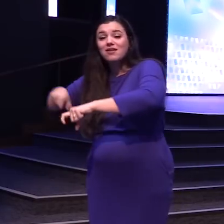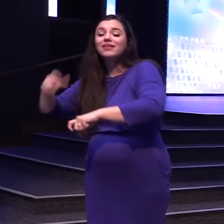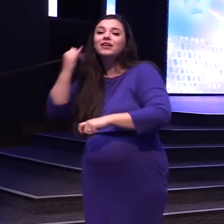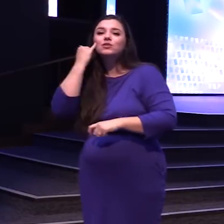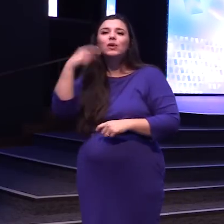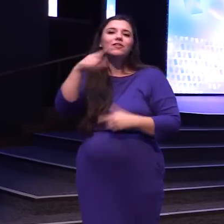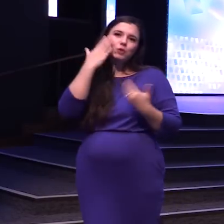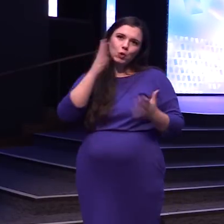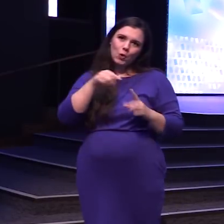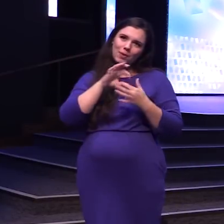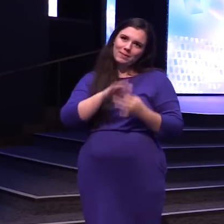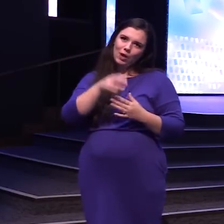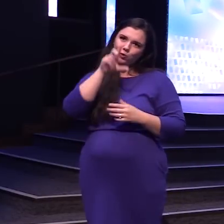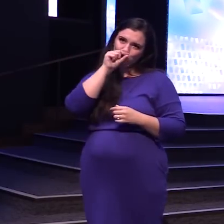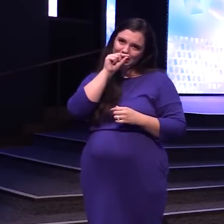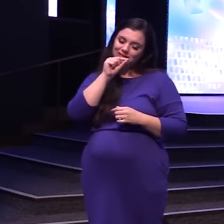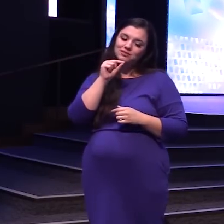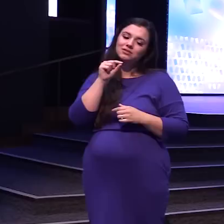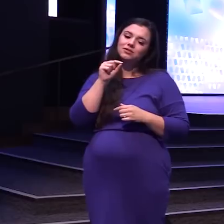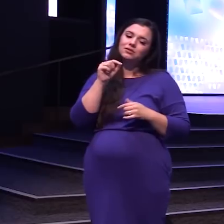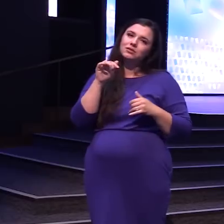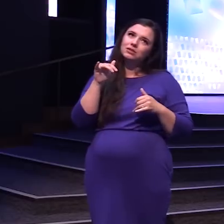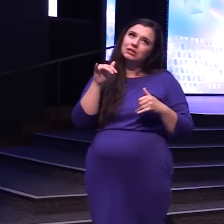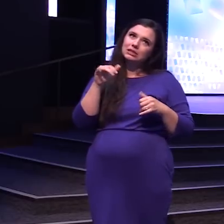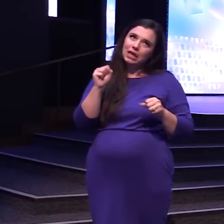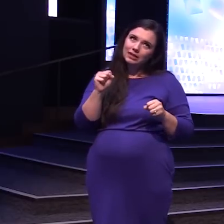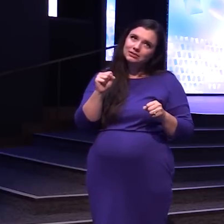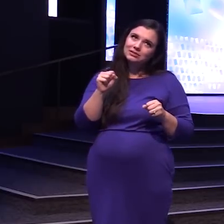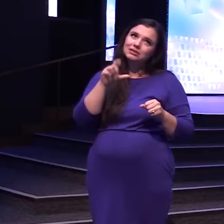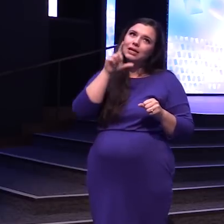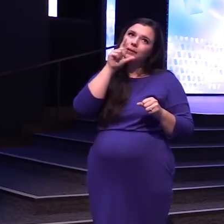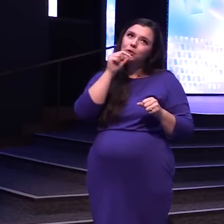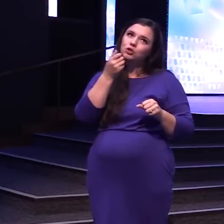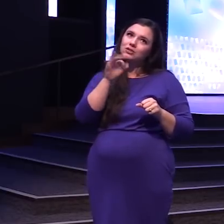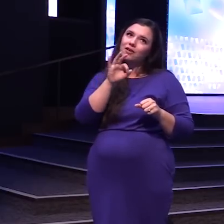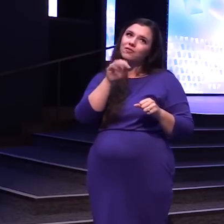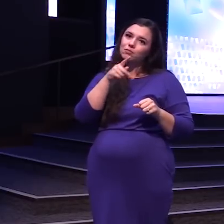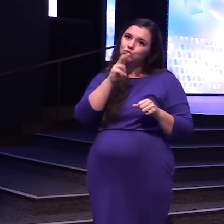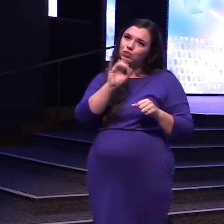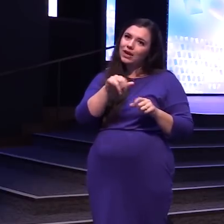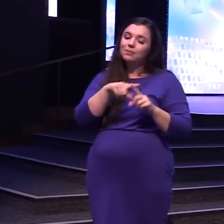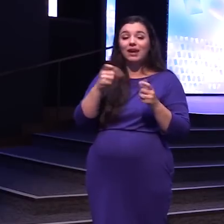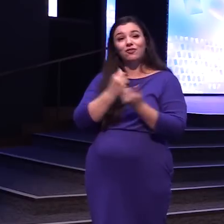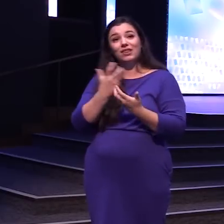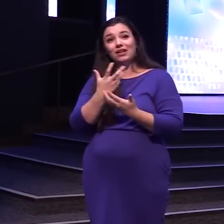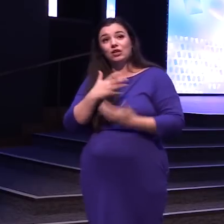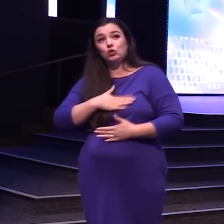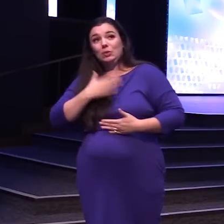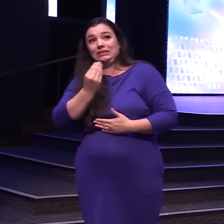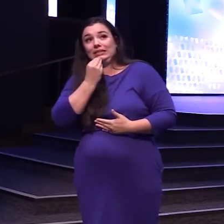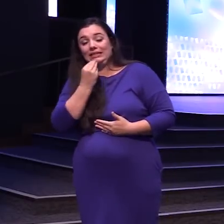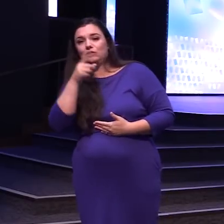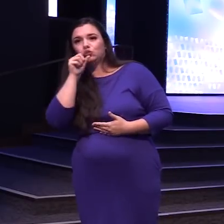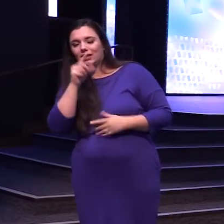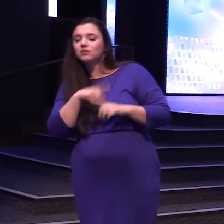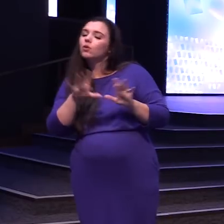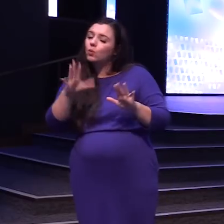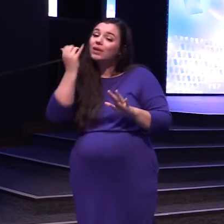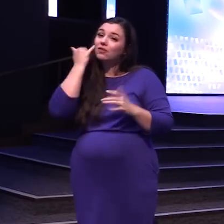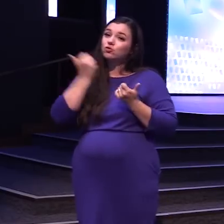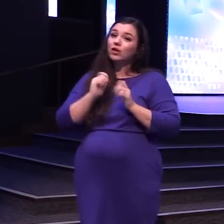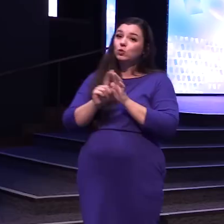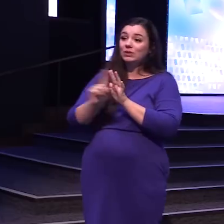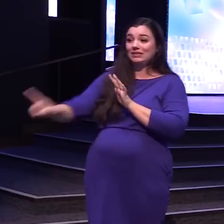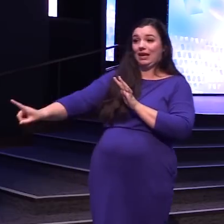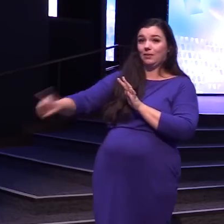Don't know this About chickens Like yes Like they're Birds of prey But everything Loves chicken So if they're Trying to escape